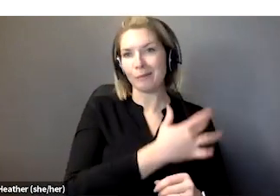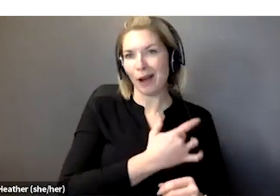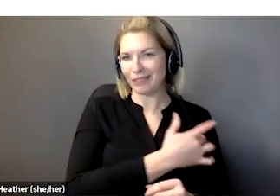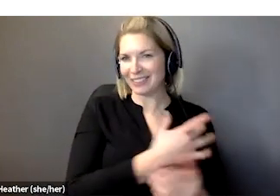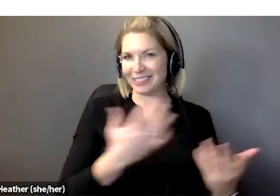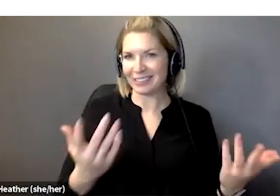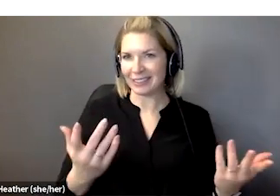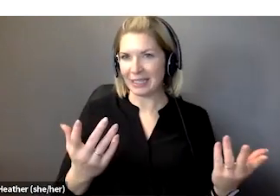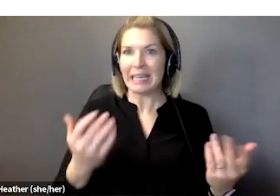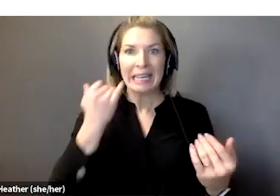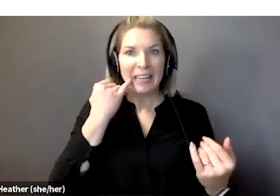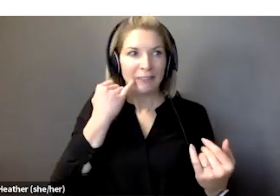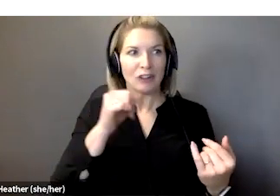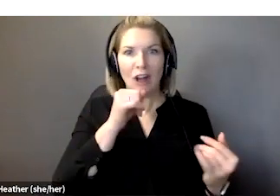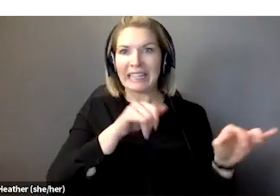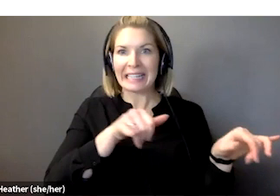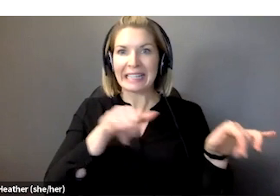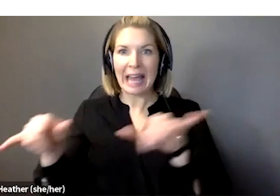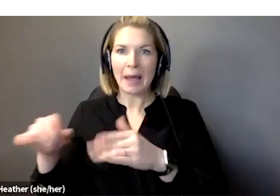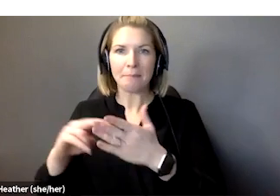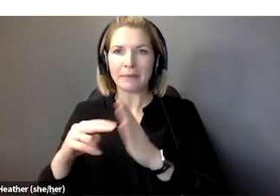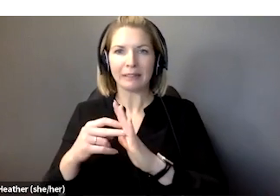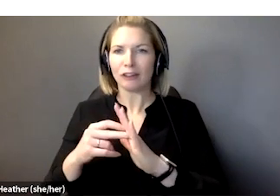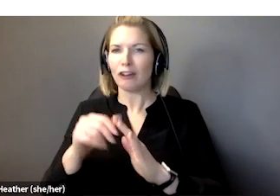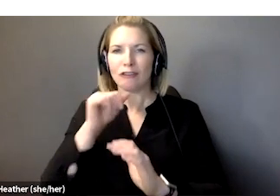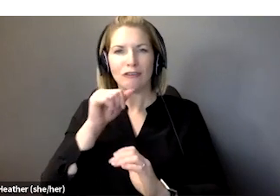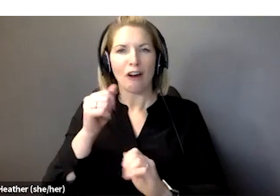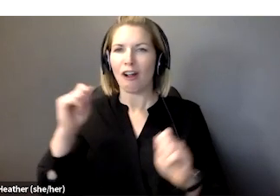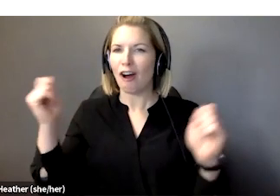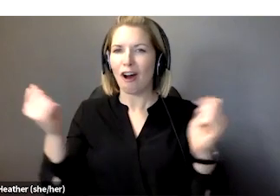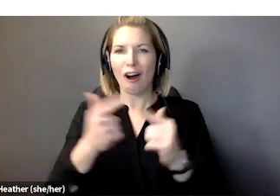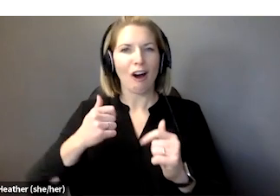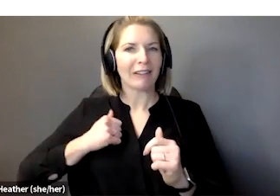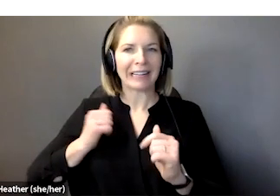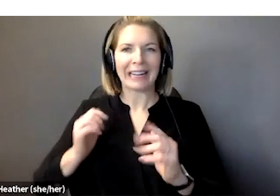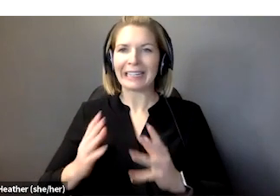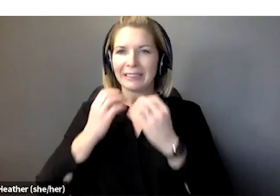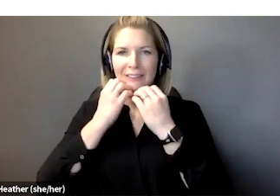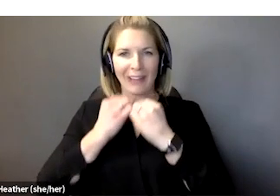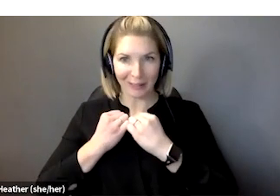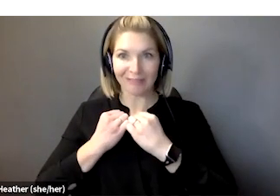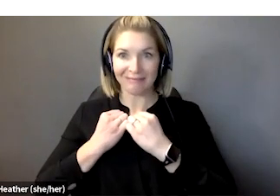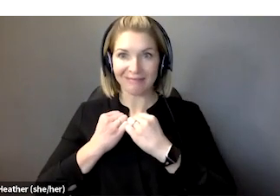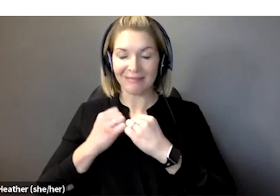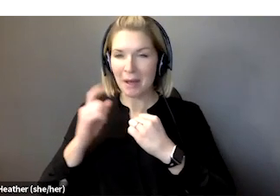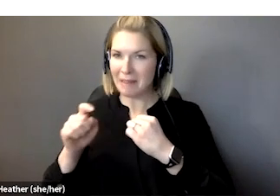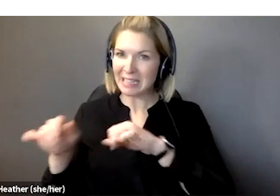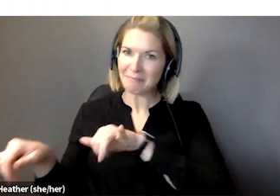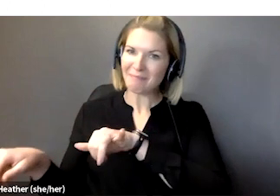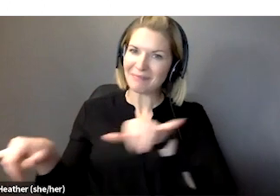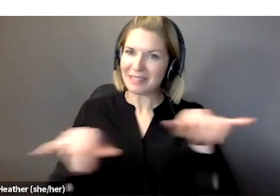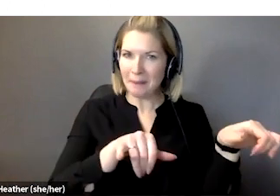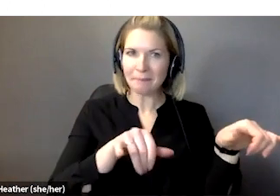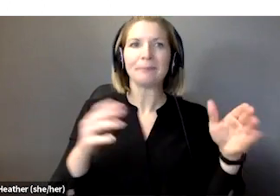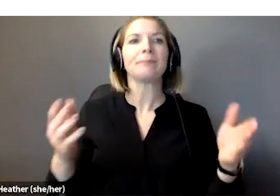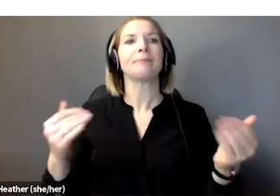not every Canadian counts. And next slide. Now, there is a considerable potential to make